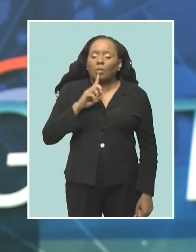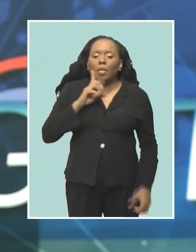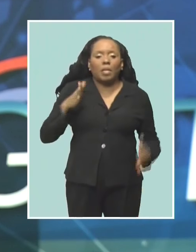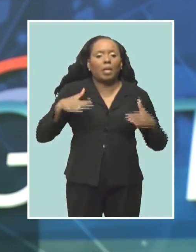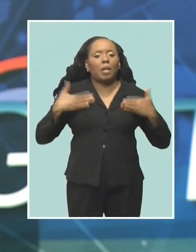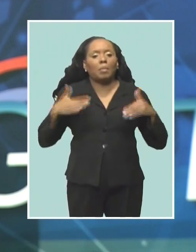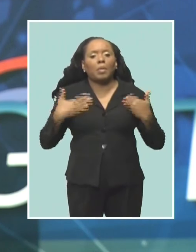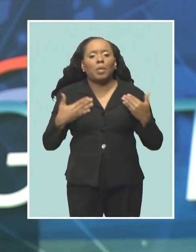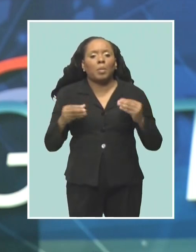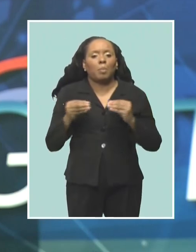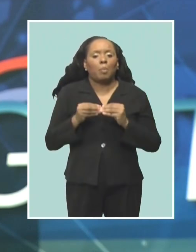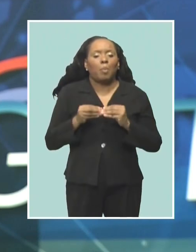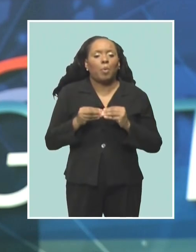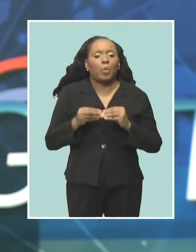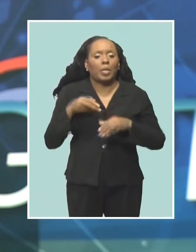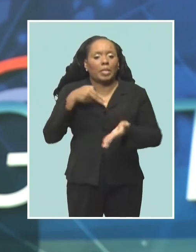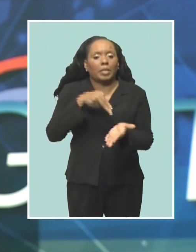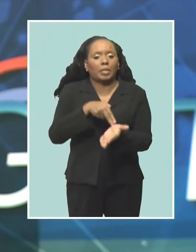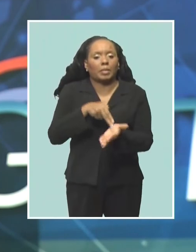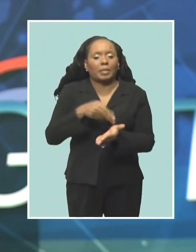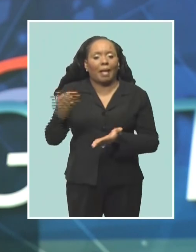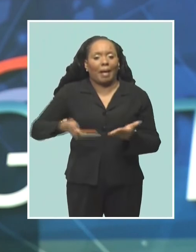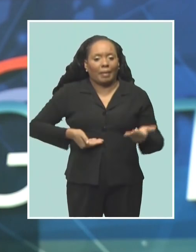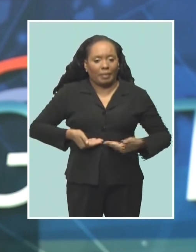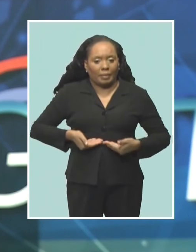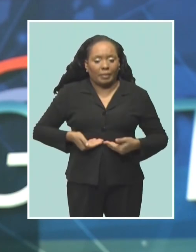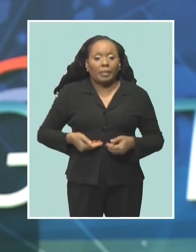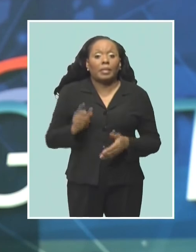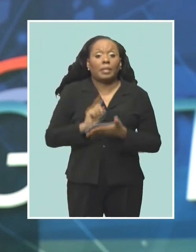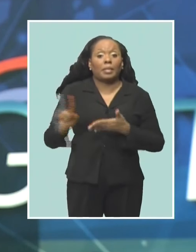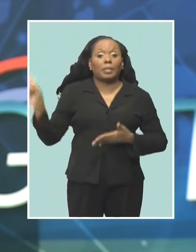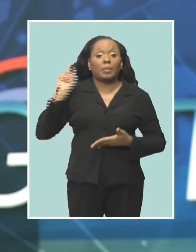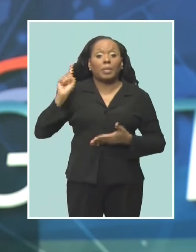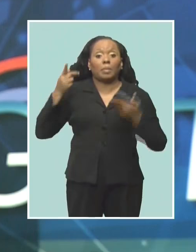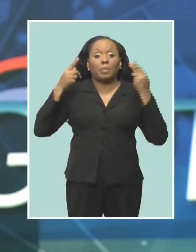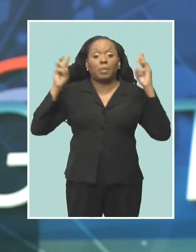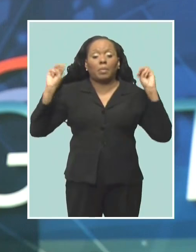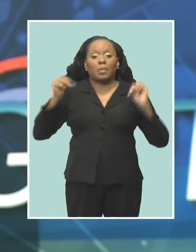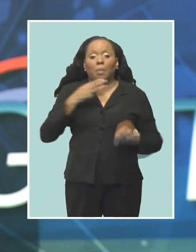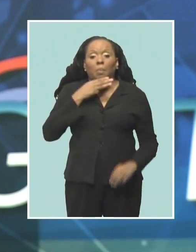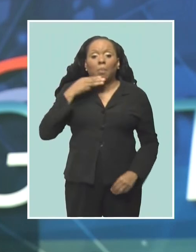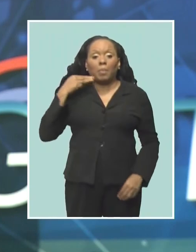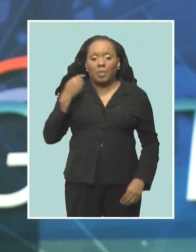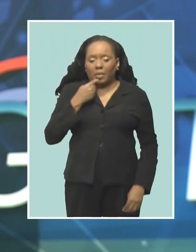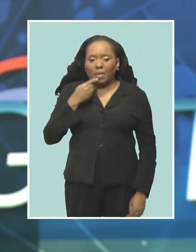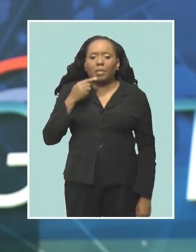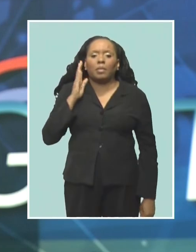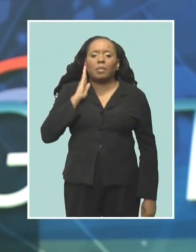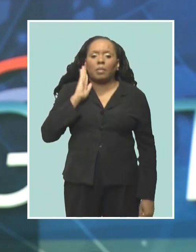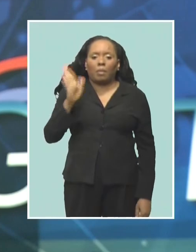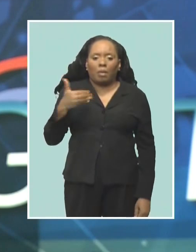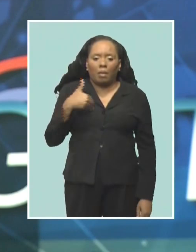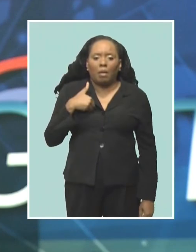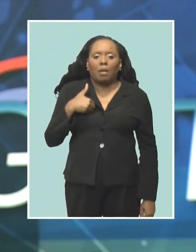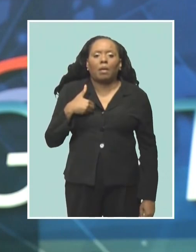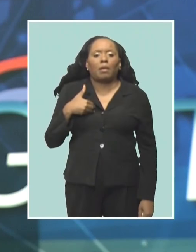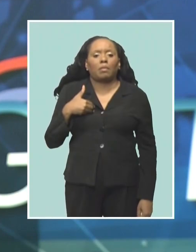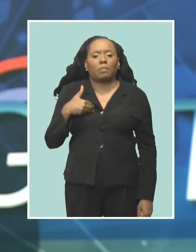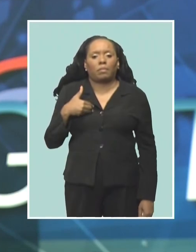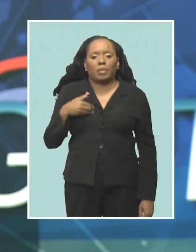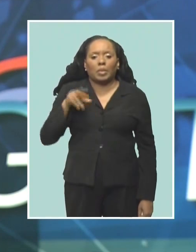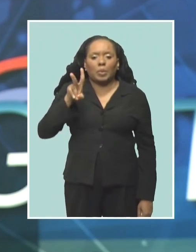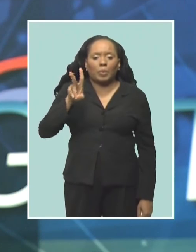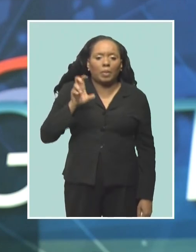the institution. Last week, Prime Minister Mia Moore Motley announced plans to create 289 posts over the next two